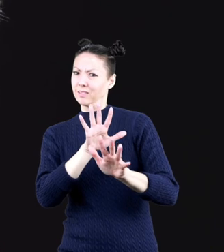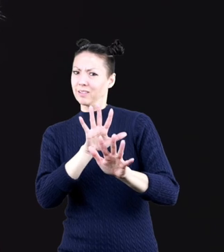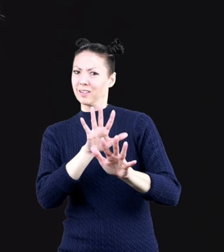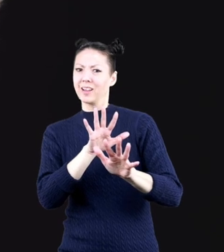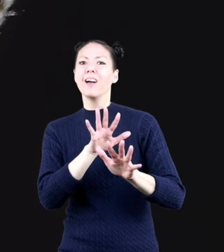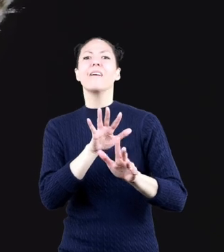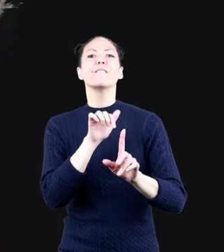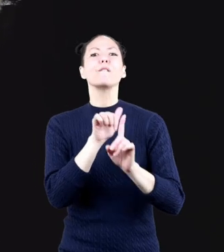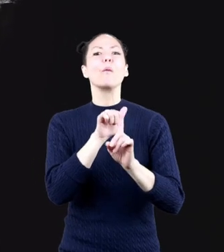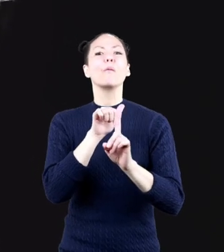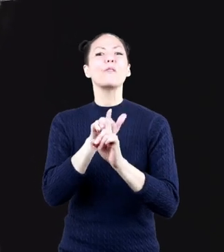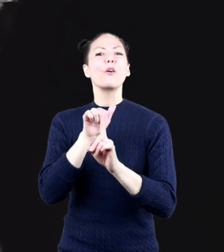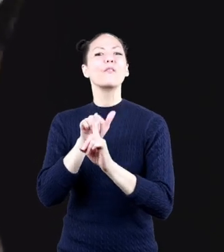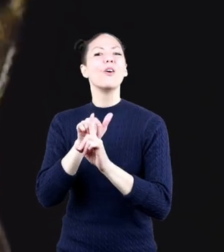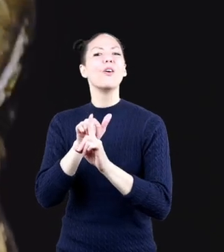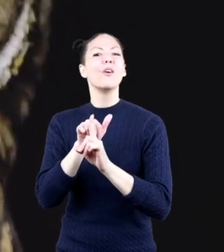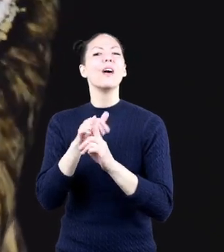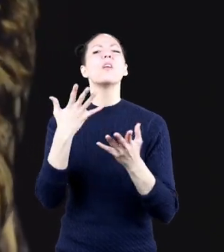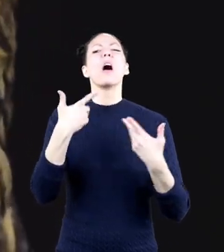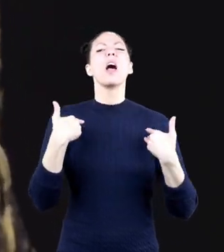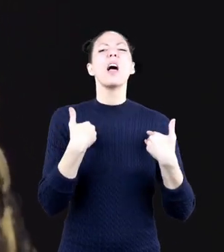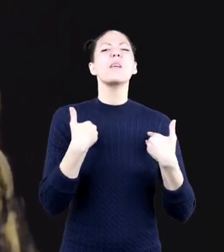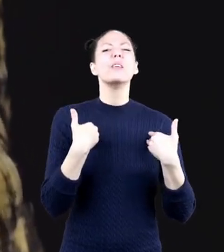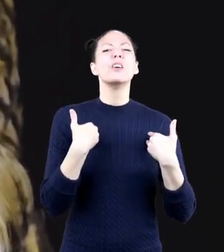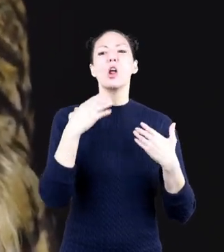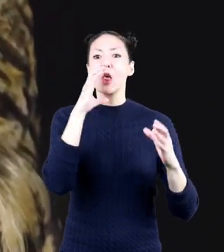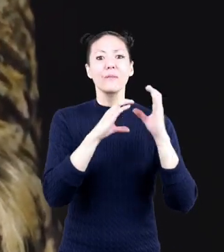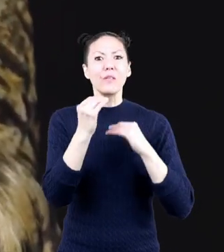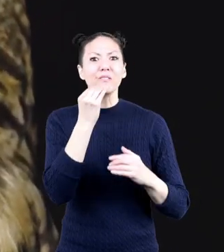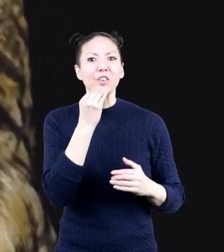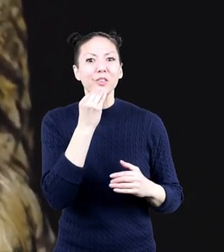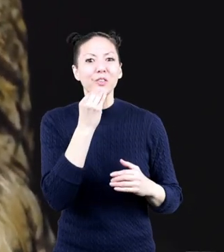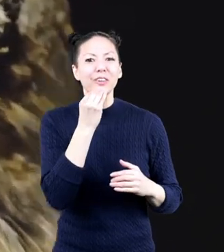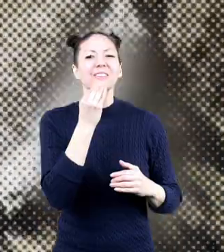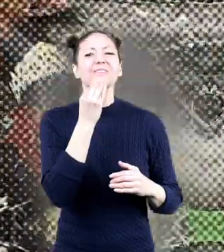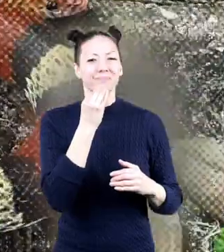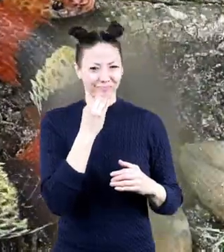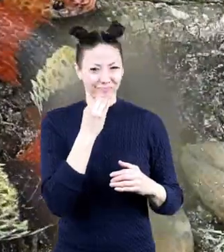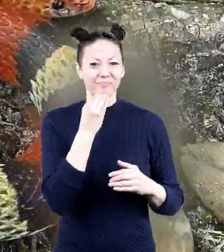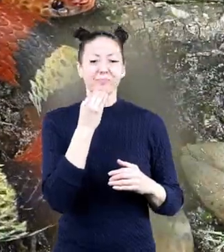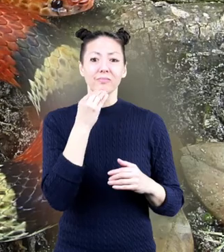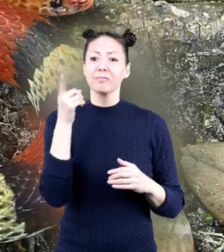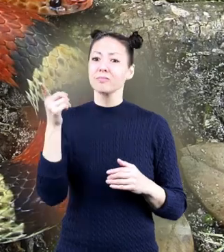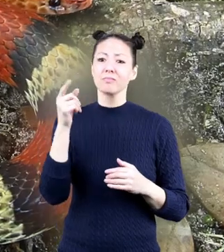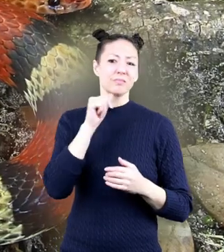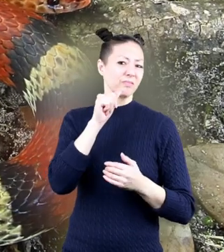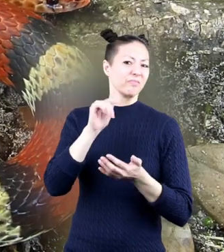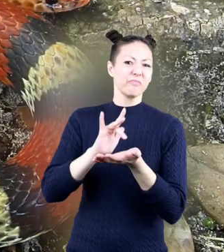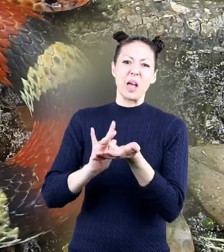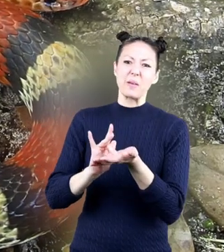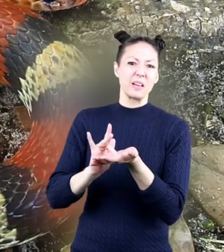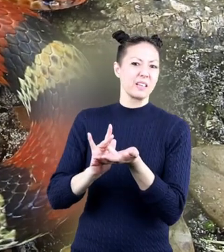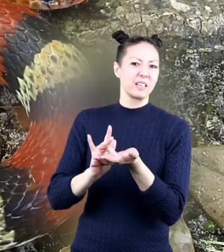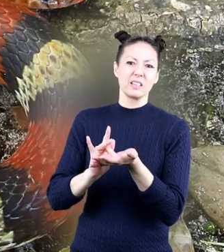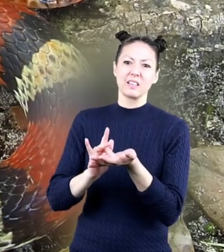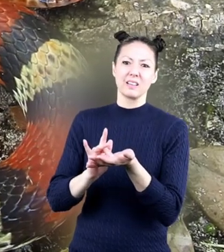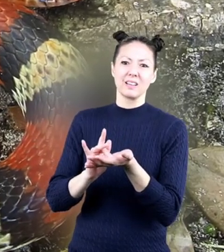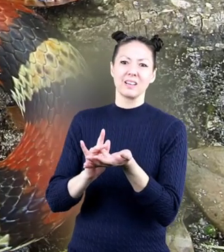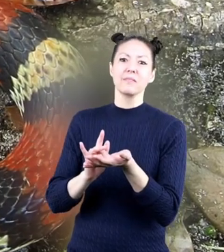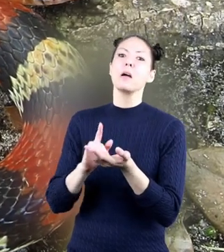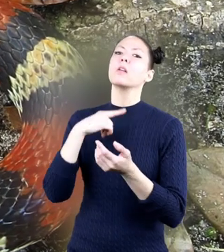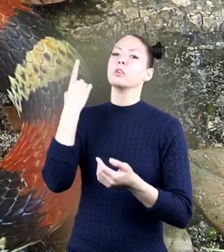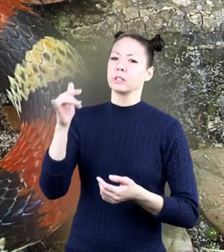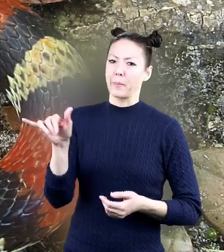Would you be fooled if you were an animal looking for food? Although it is not venomous, it looks